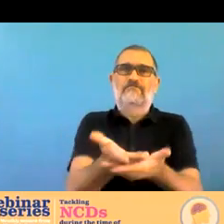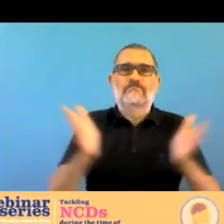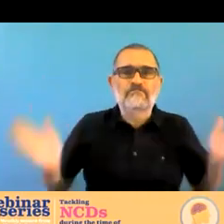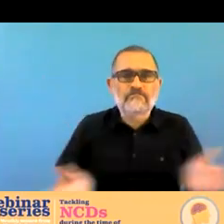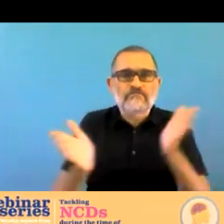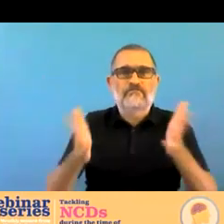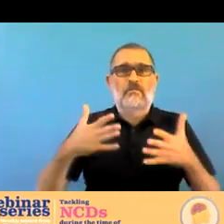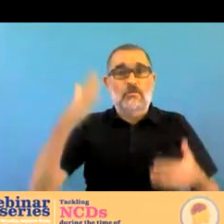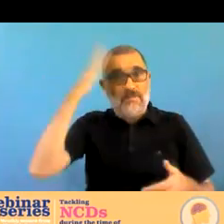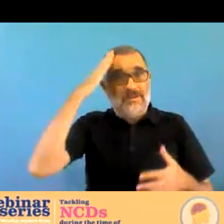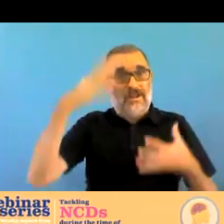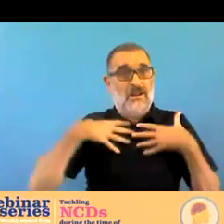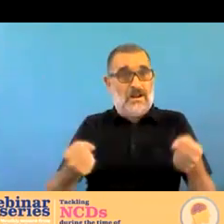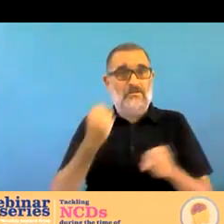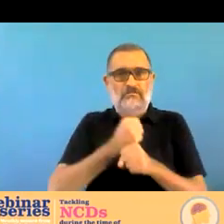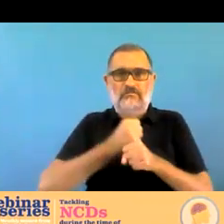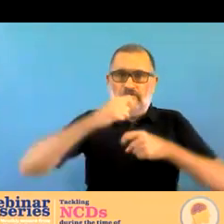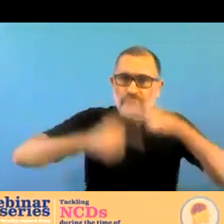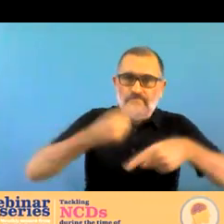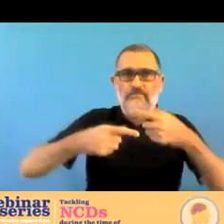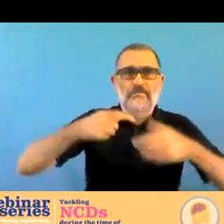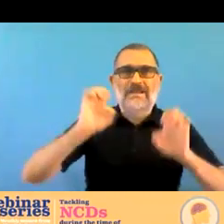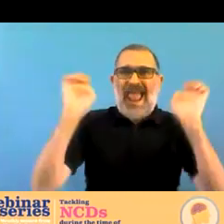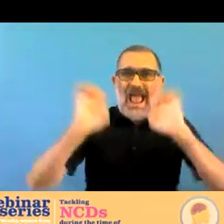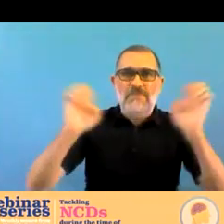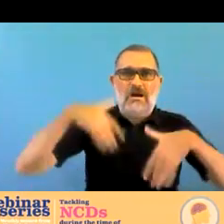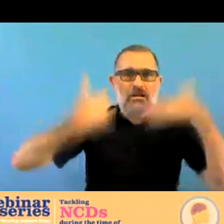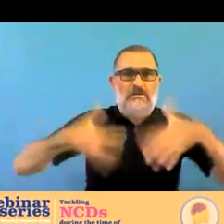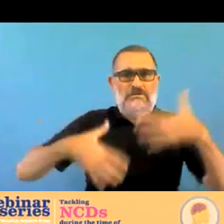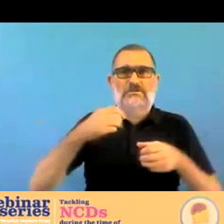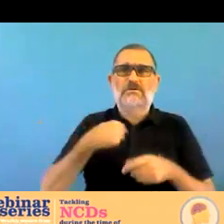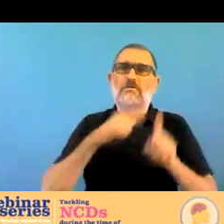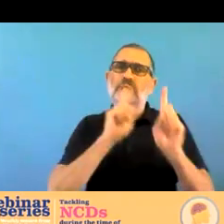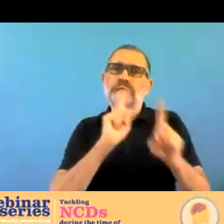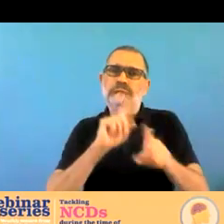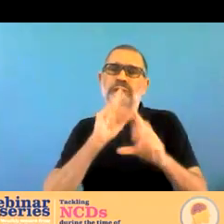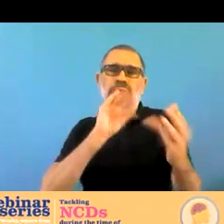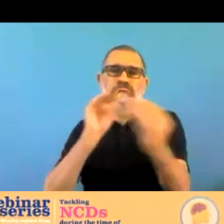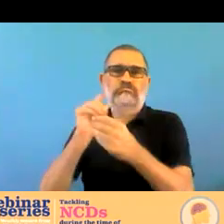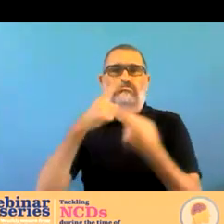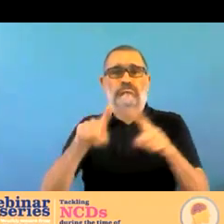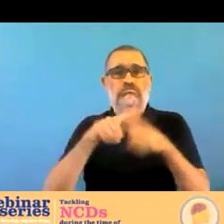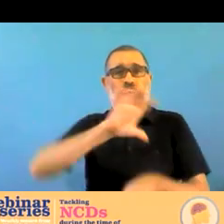advocacy or outreach addressing stigma